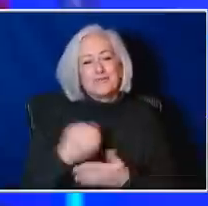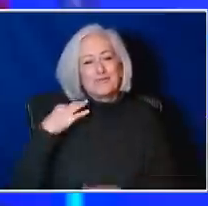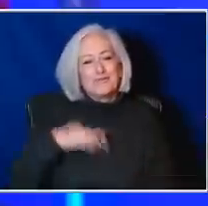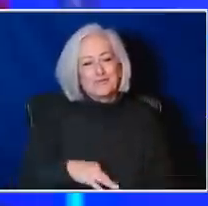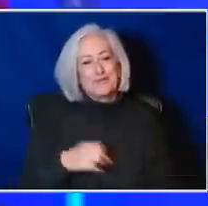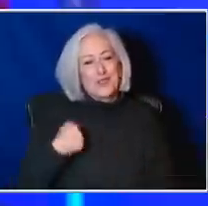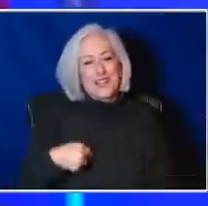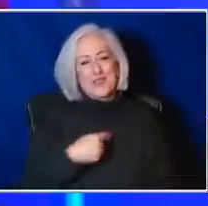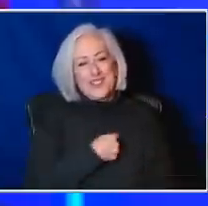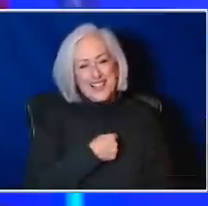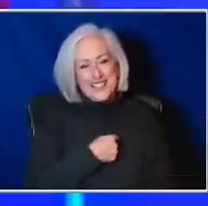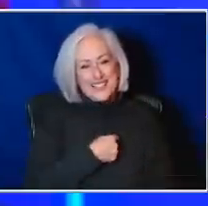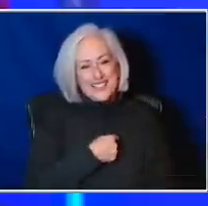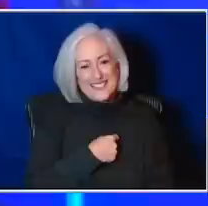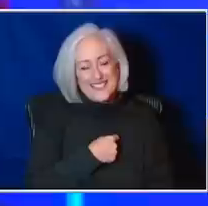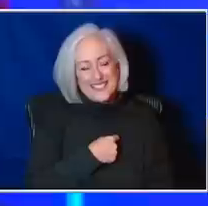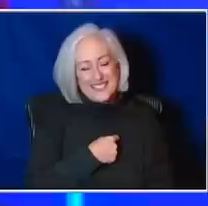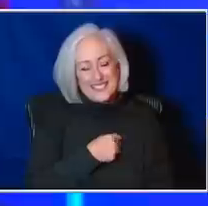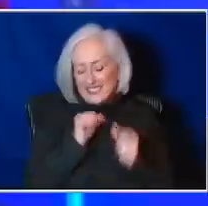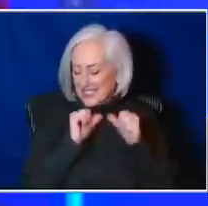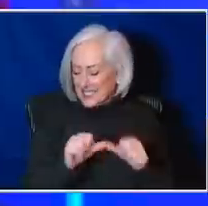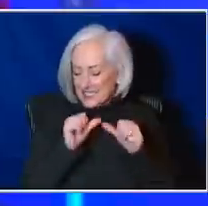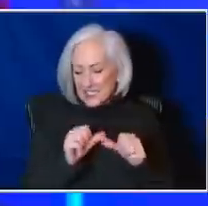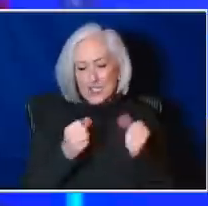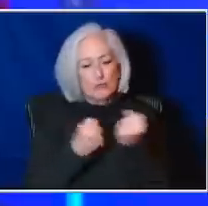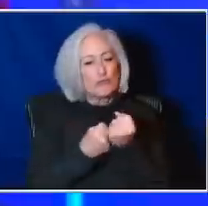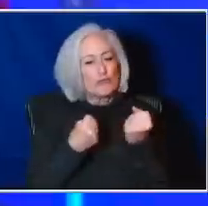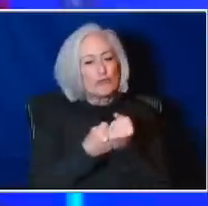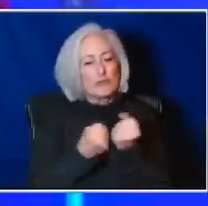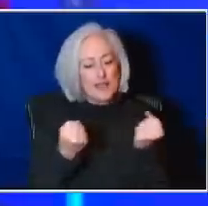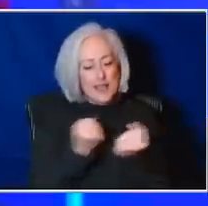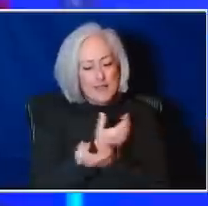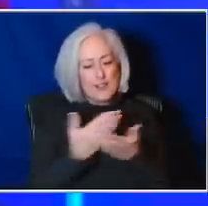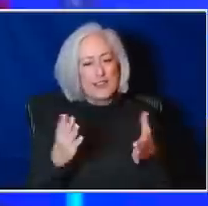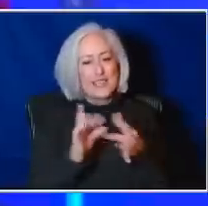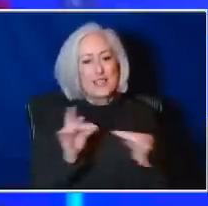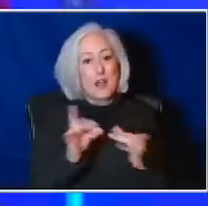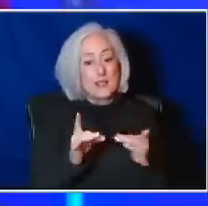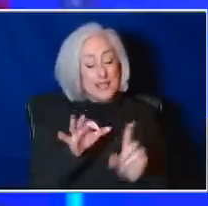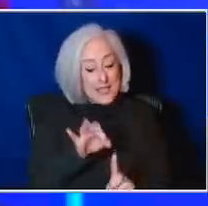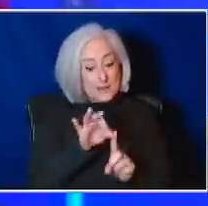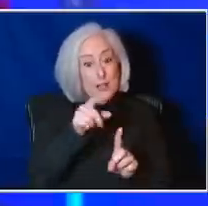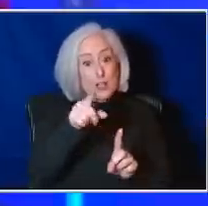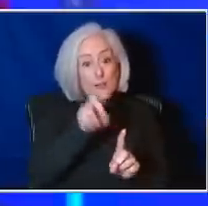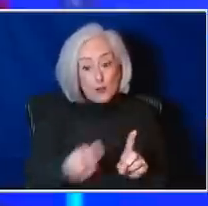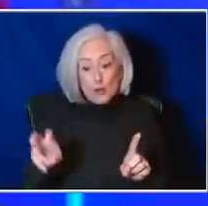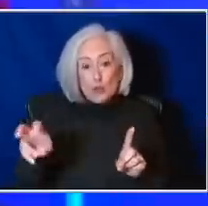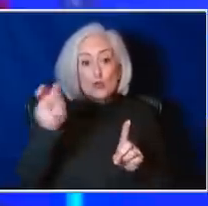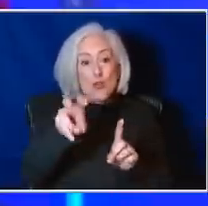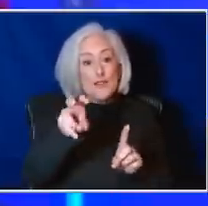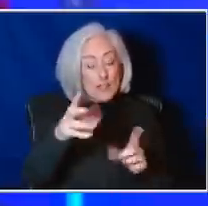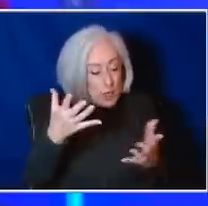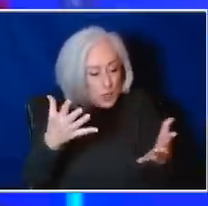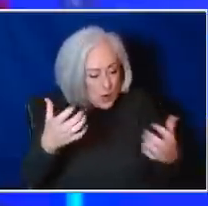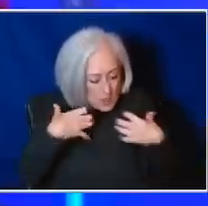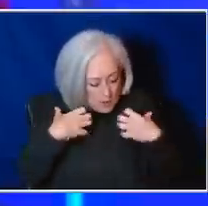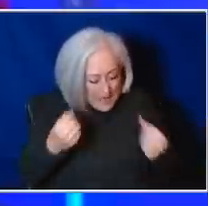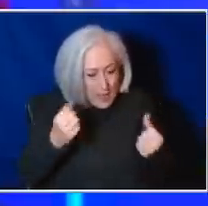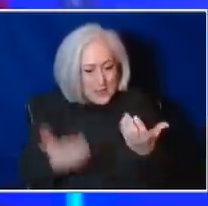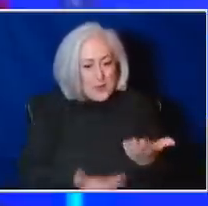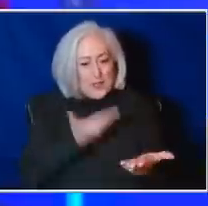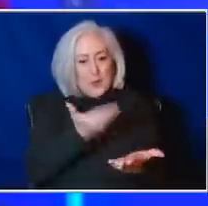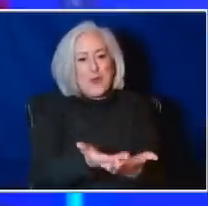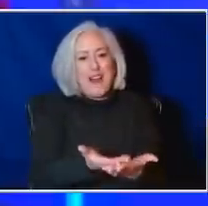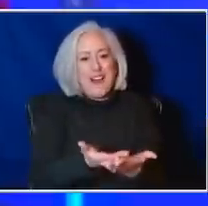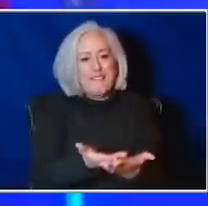would continue to endorse all of those things that were said, especially if you're traveling now. You know, you want to be well when you get to your destination. You want to be